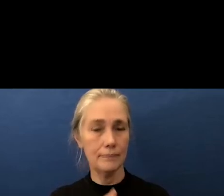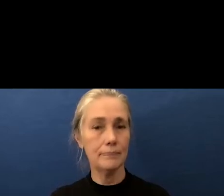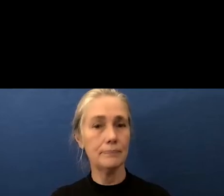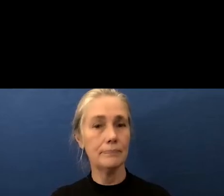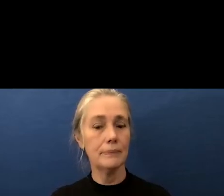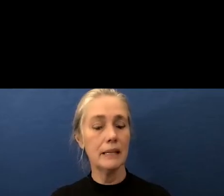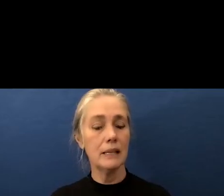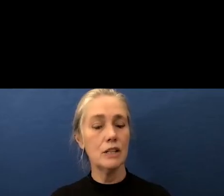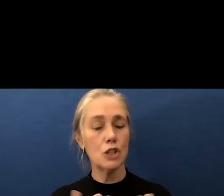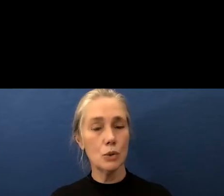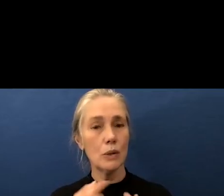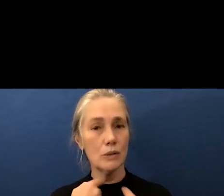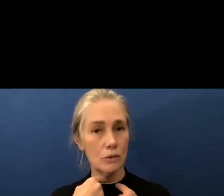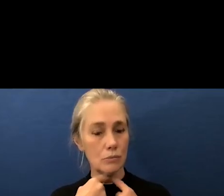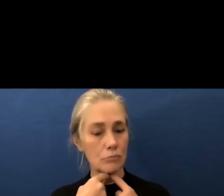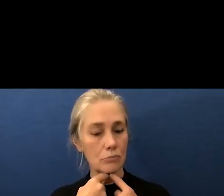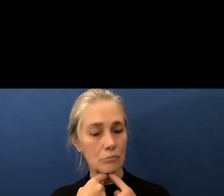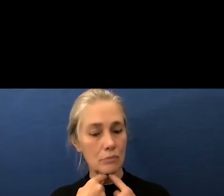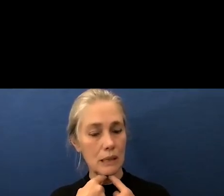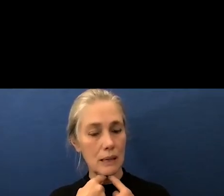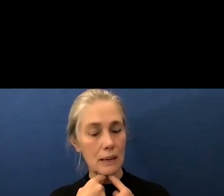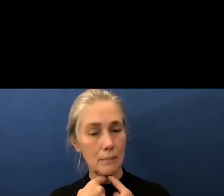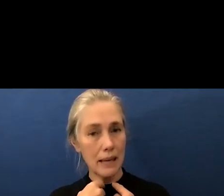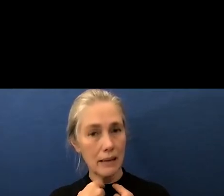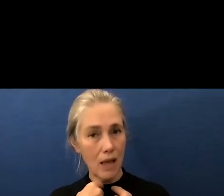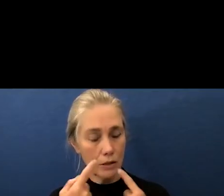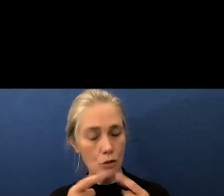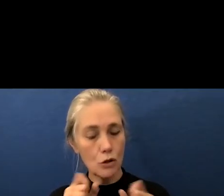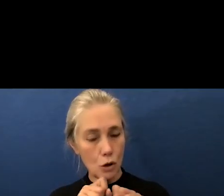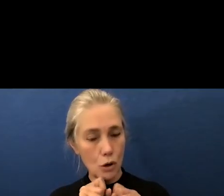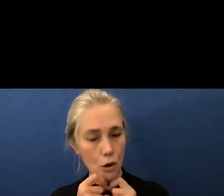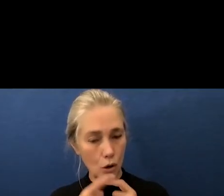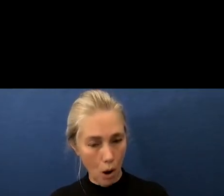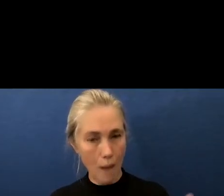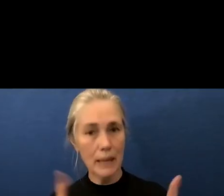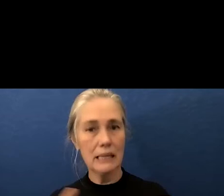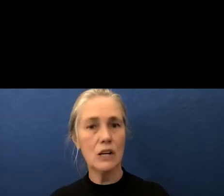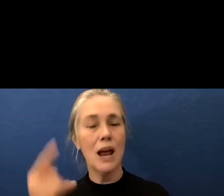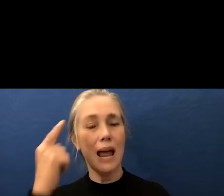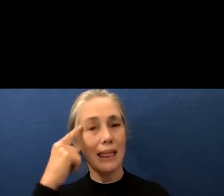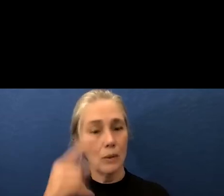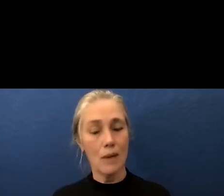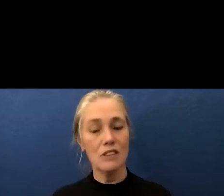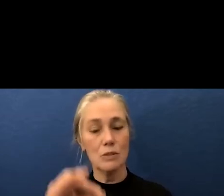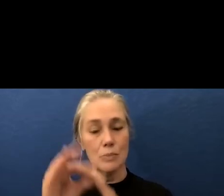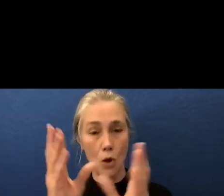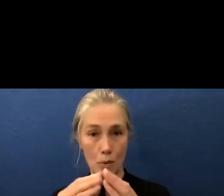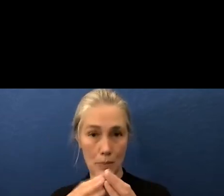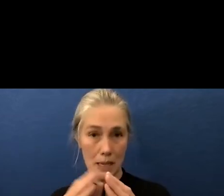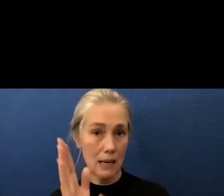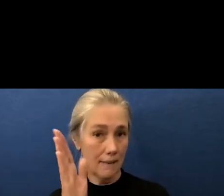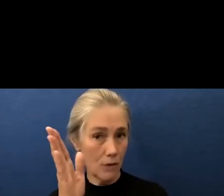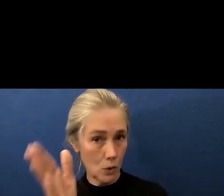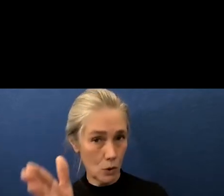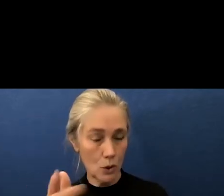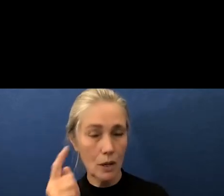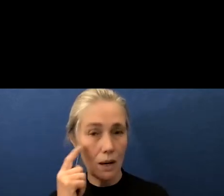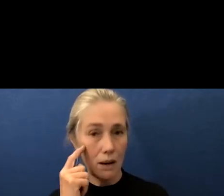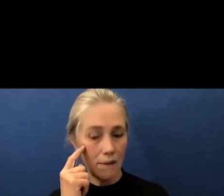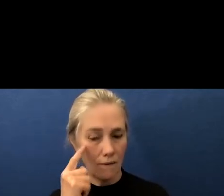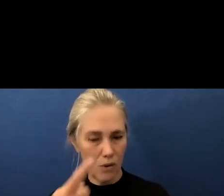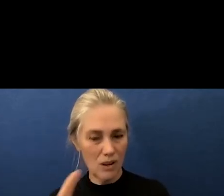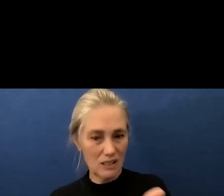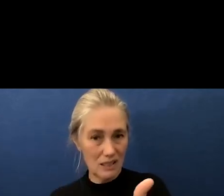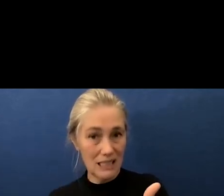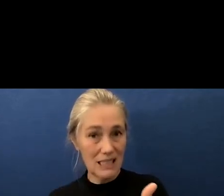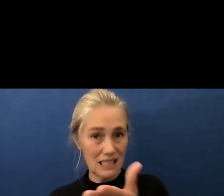public comment to you and hope that we can have some sort of special meeting in the future to uh address these